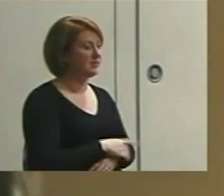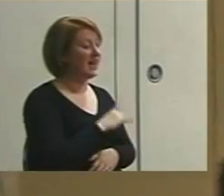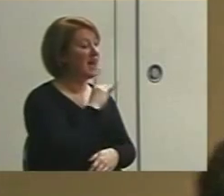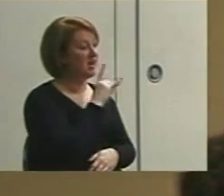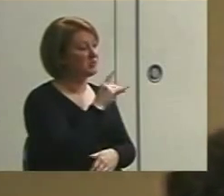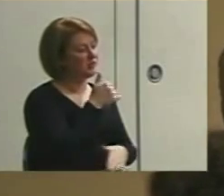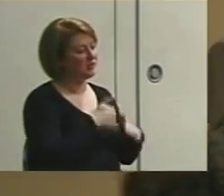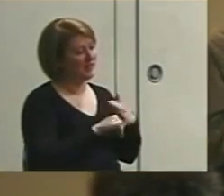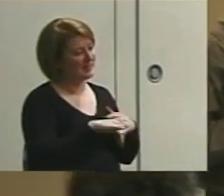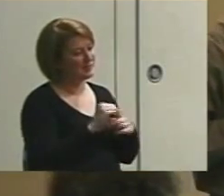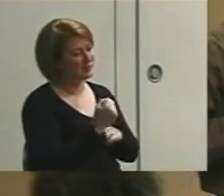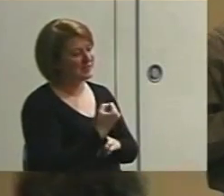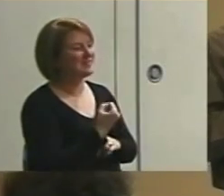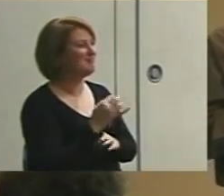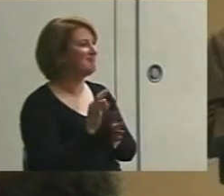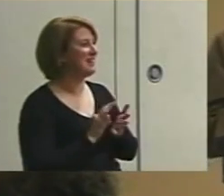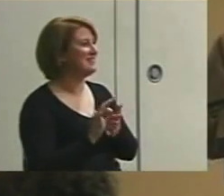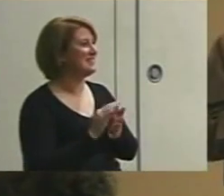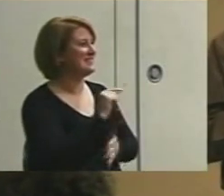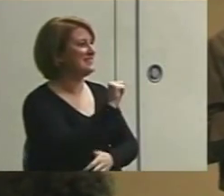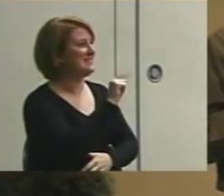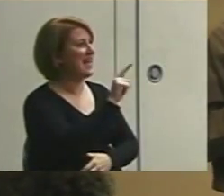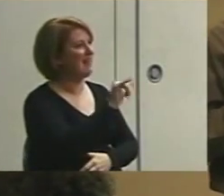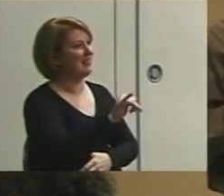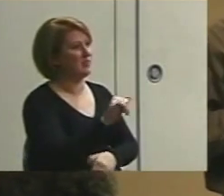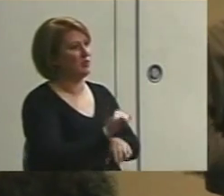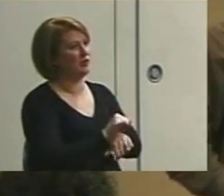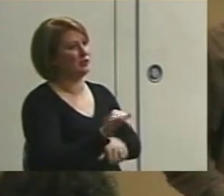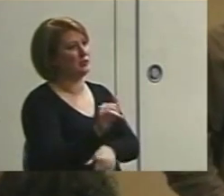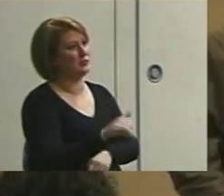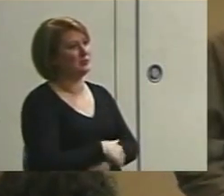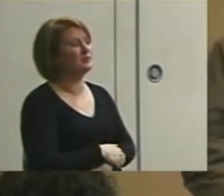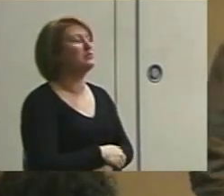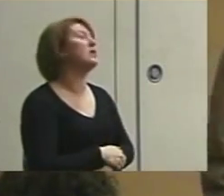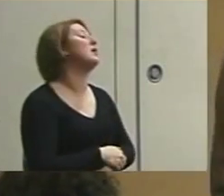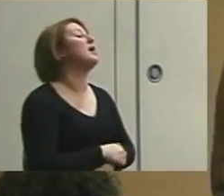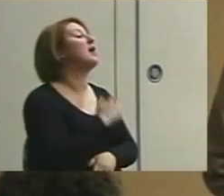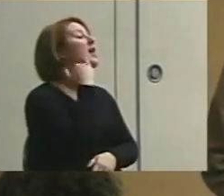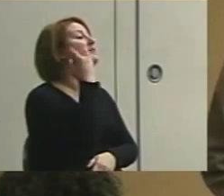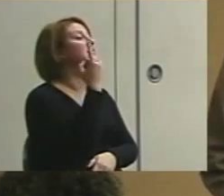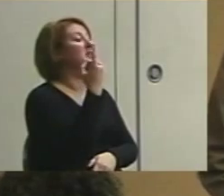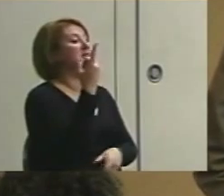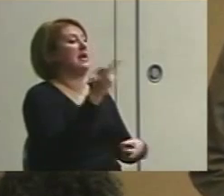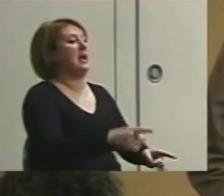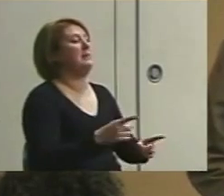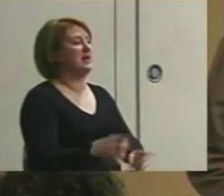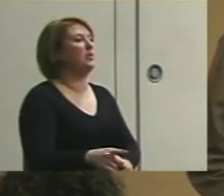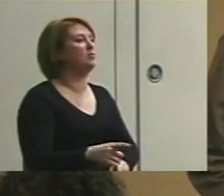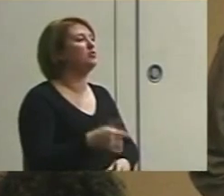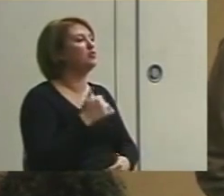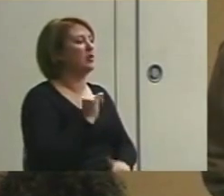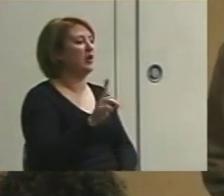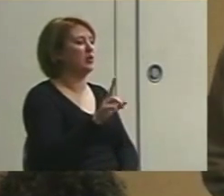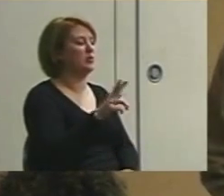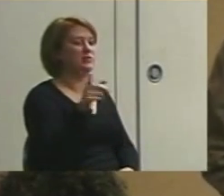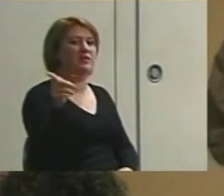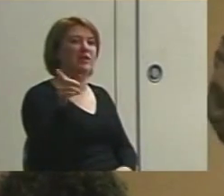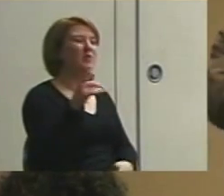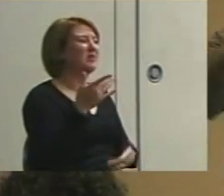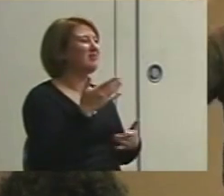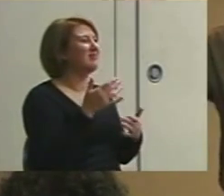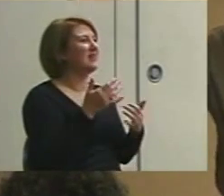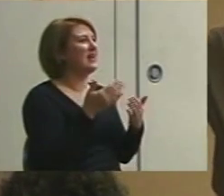under those circumstances, a tally probably would also work just as well. But if something's happening, usually we like to use these with things that are more